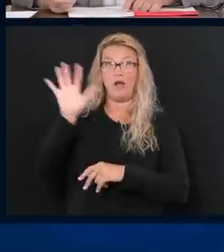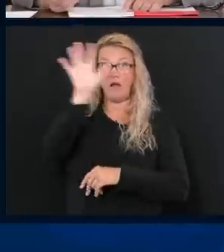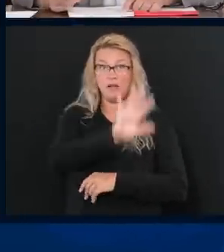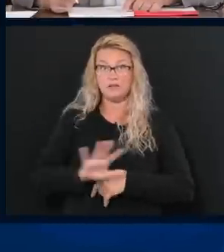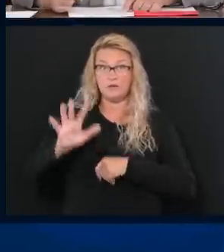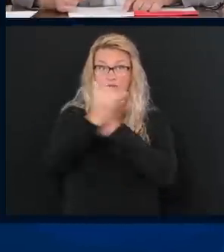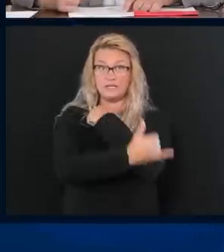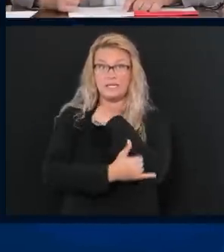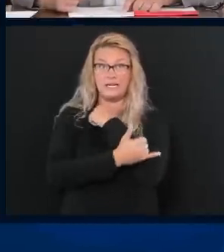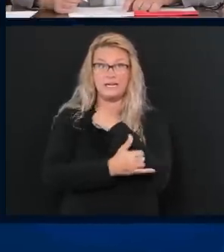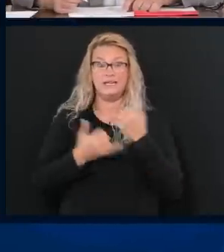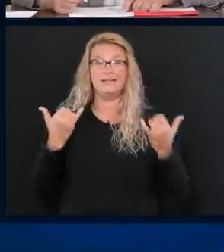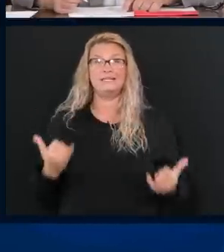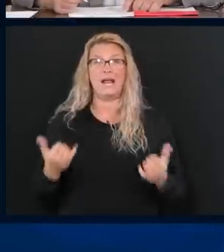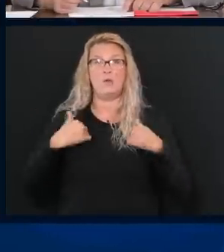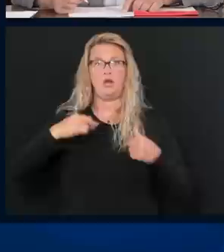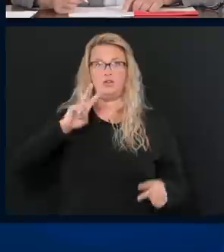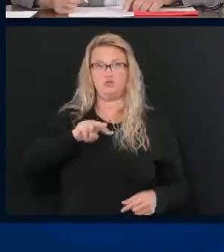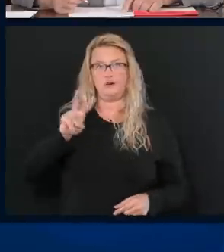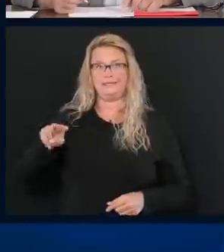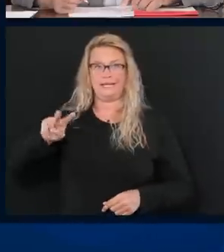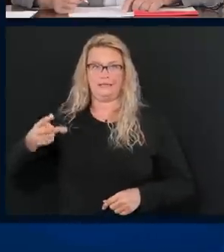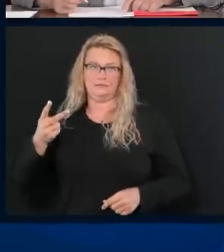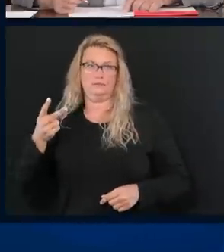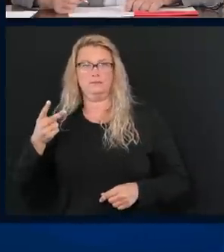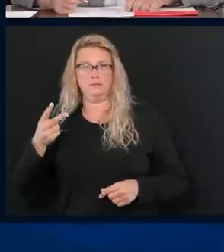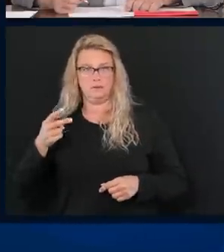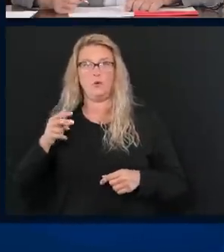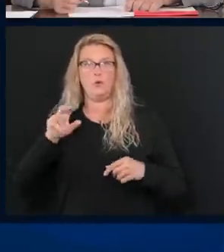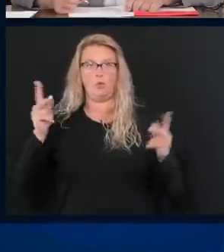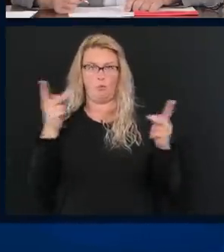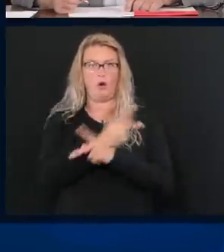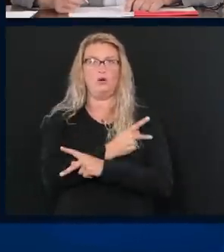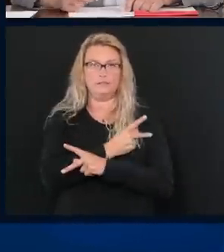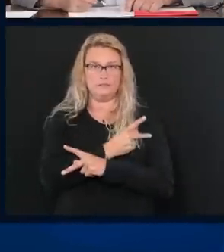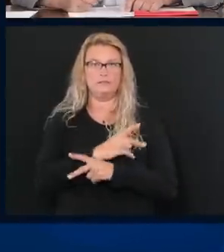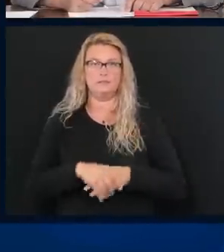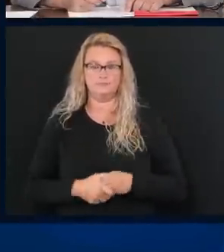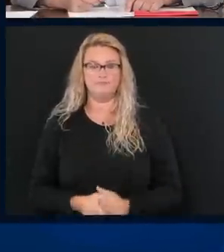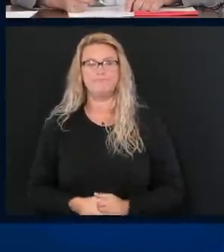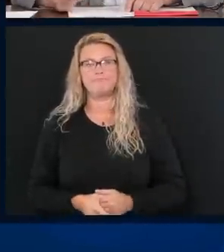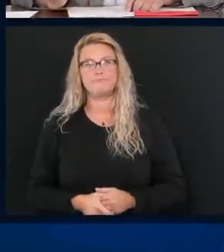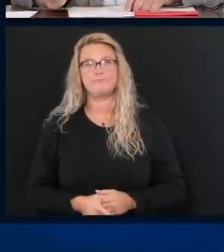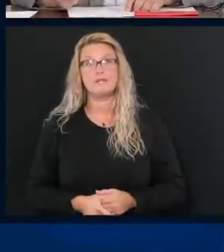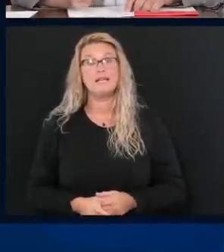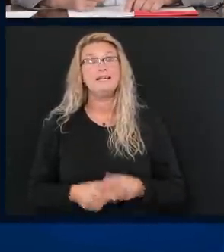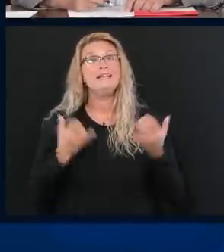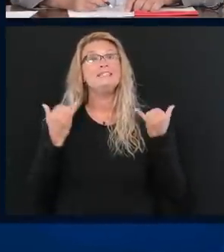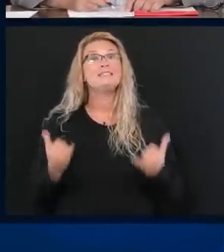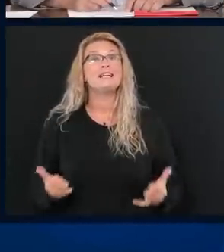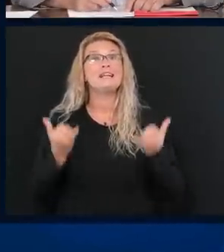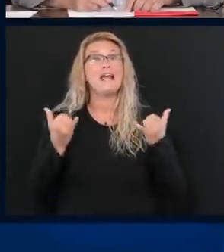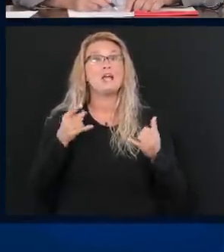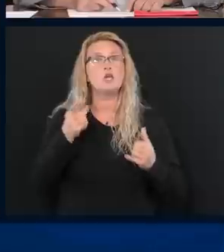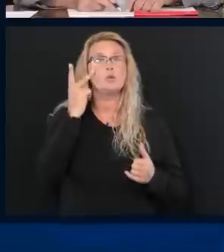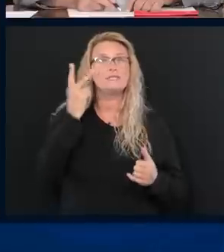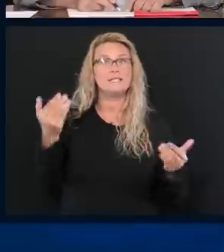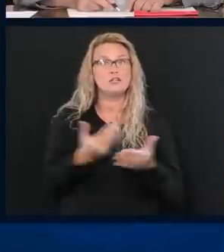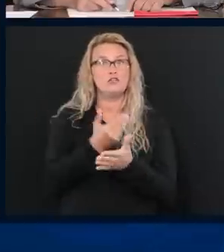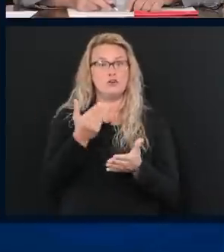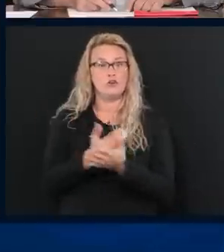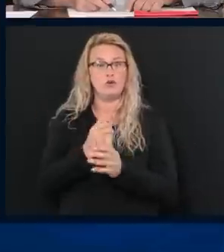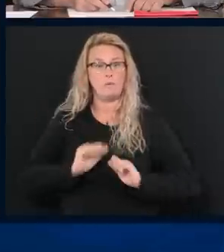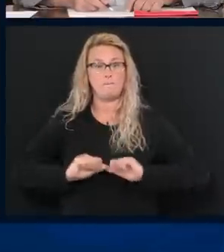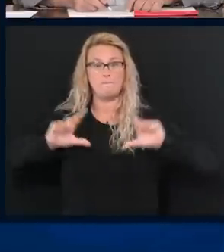22nd worst in the country, so we're getting a whole lot better there. Today, you'll see from our new map that just